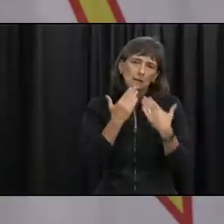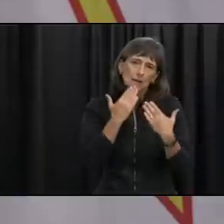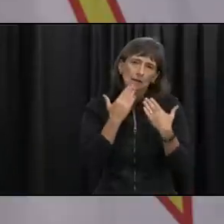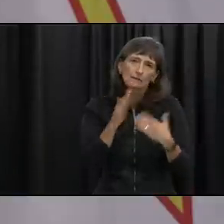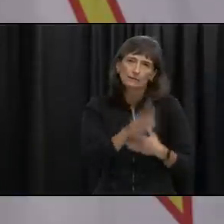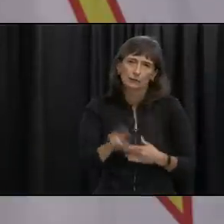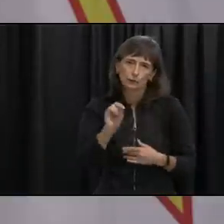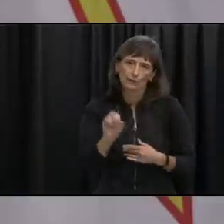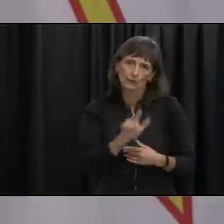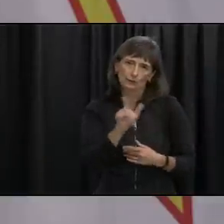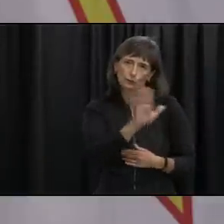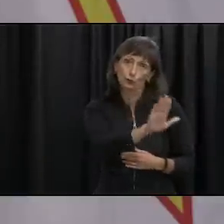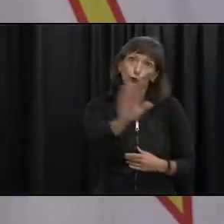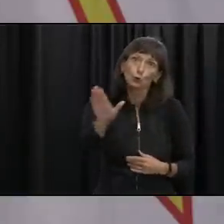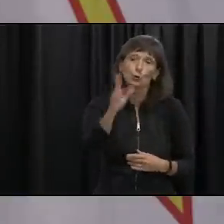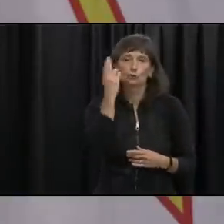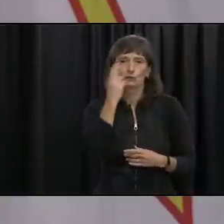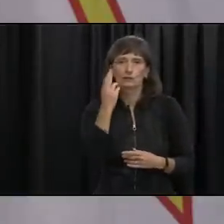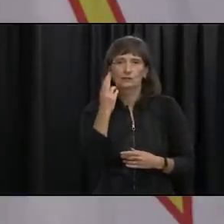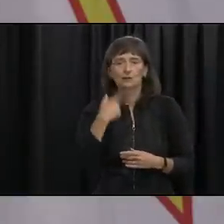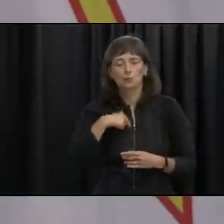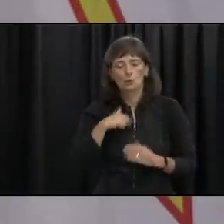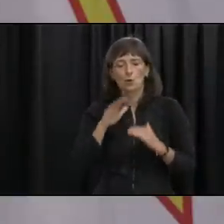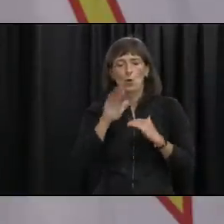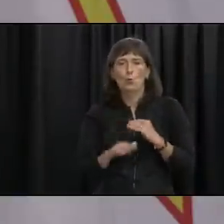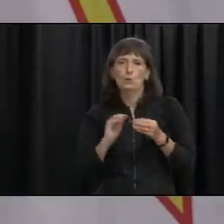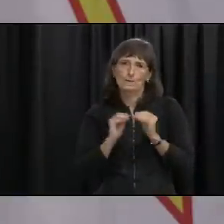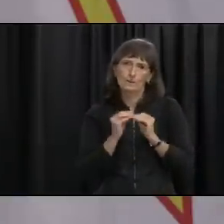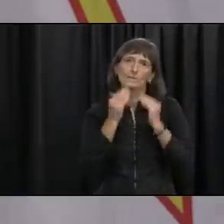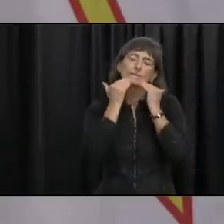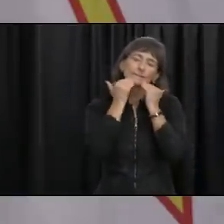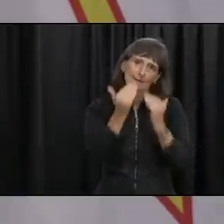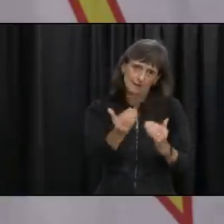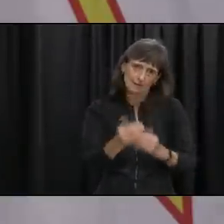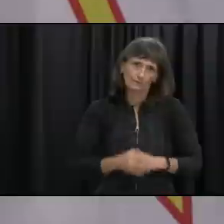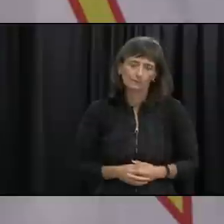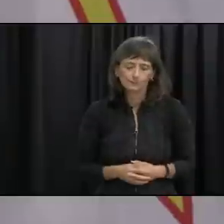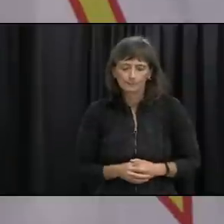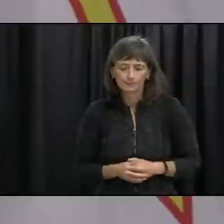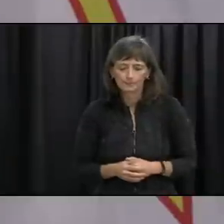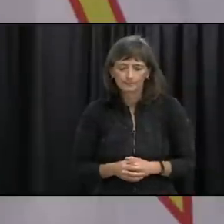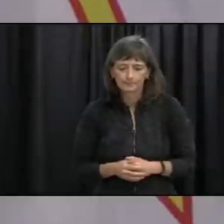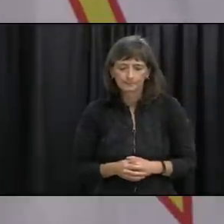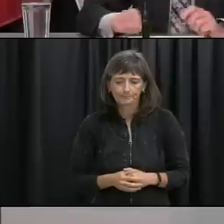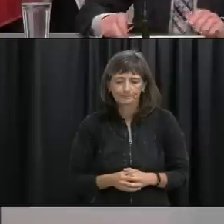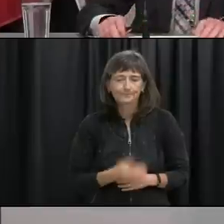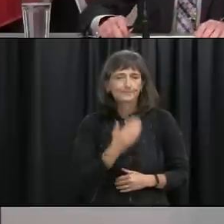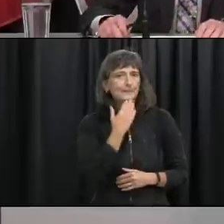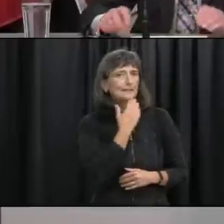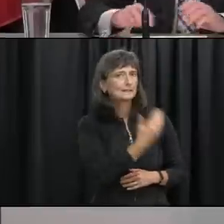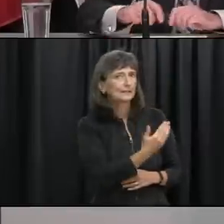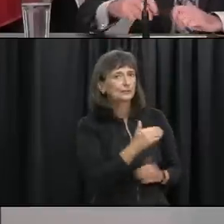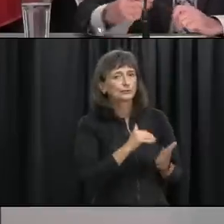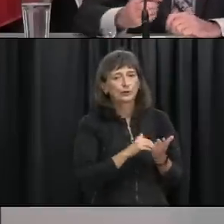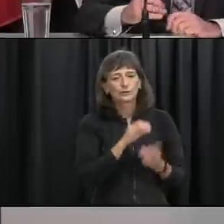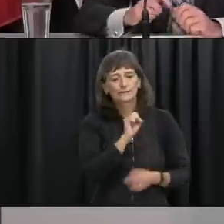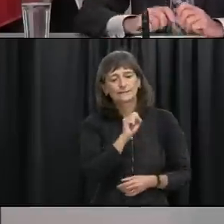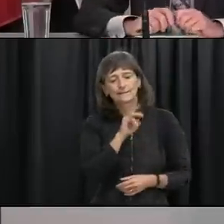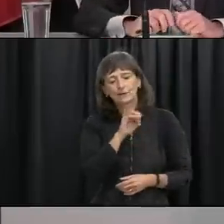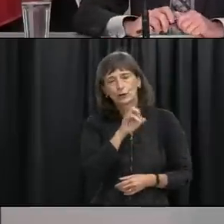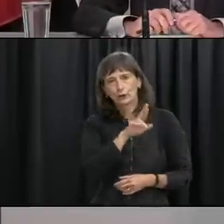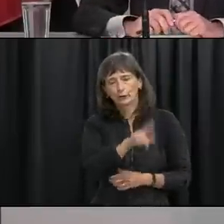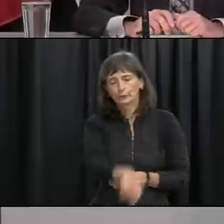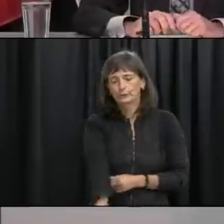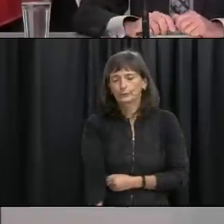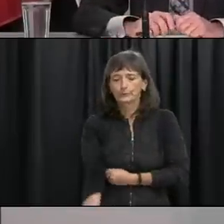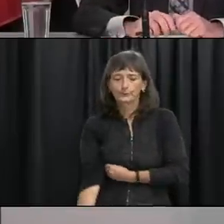to the people of newfoundland because you are the reason that that is that is the case thank you very much uh dr sevier and i